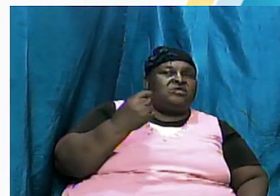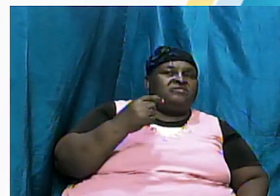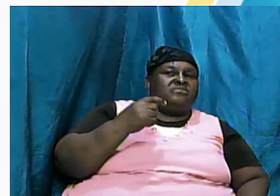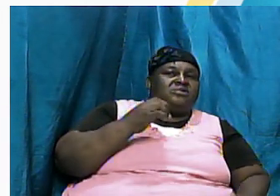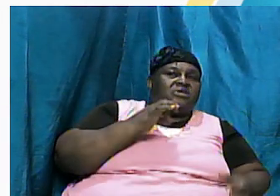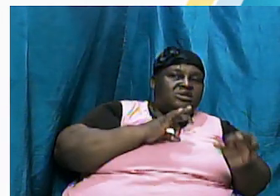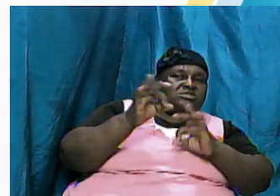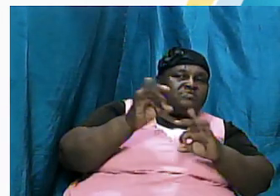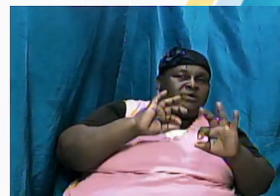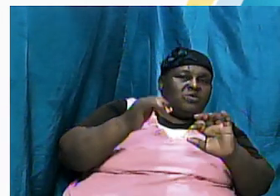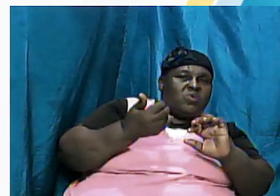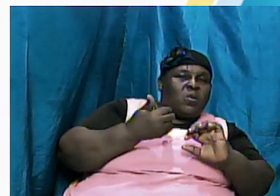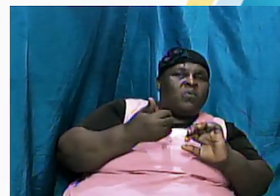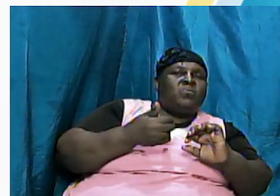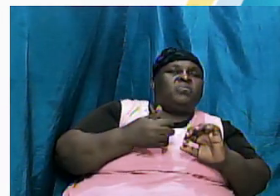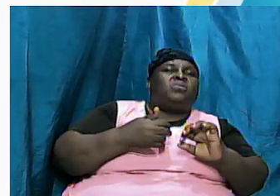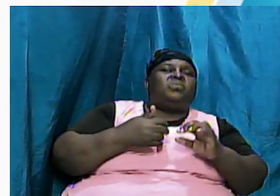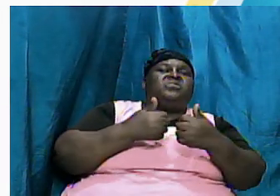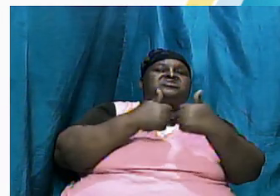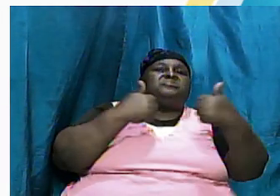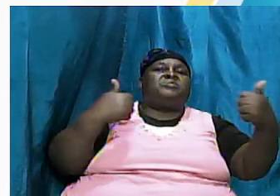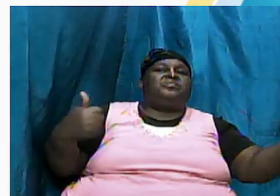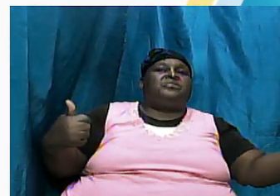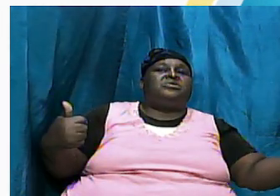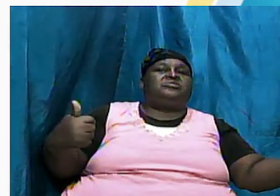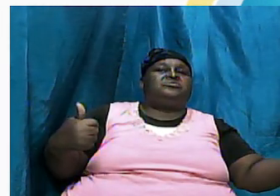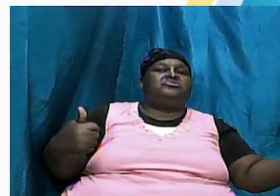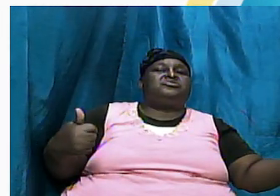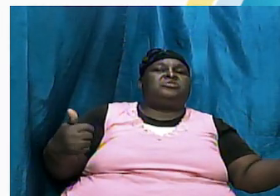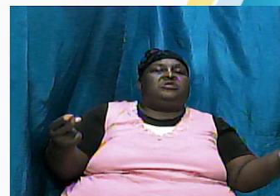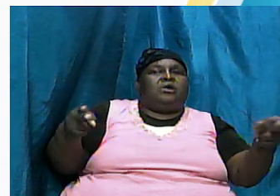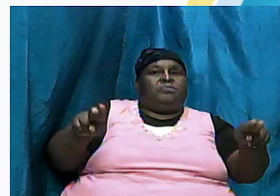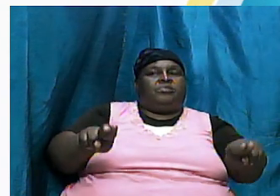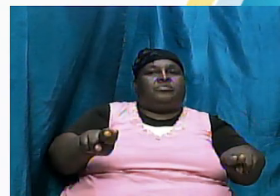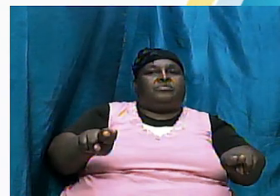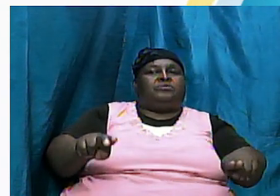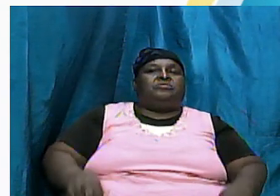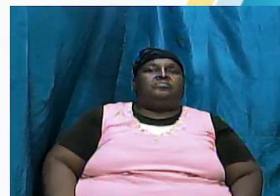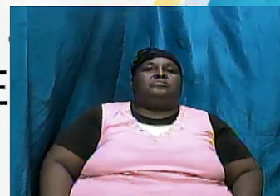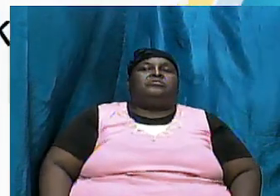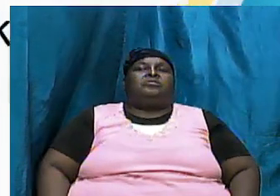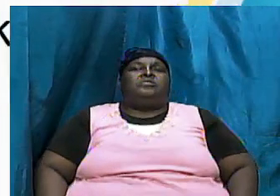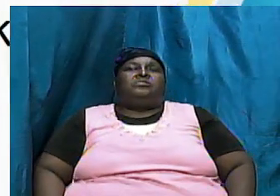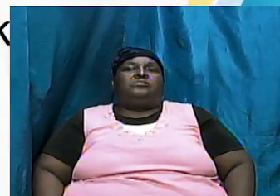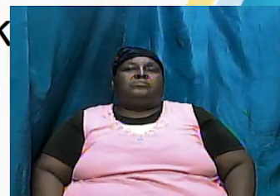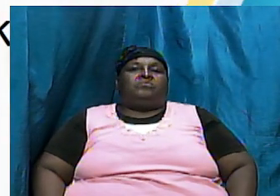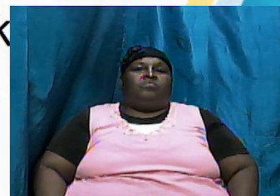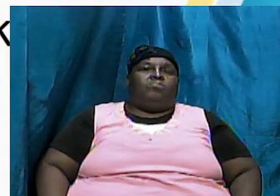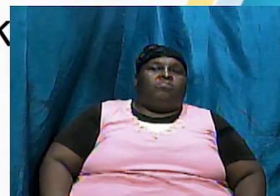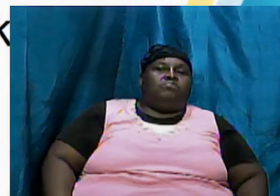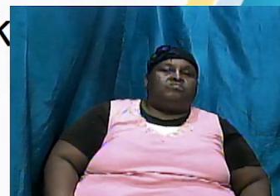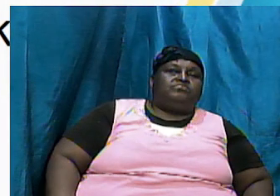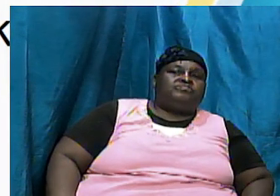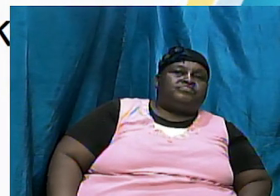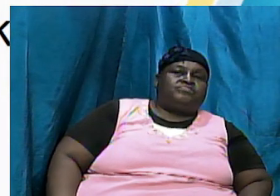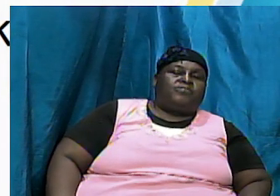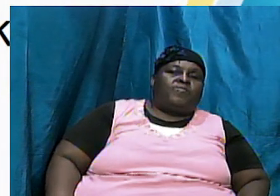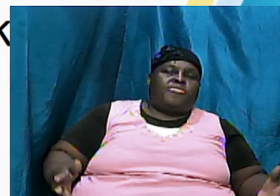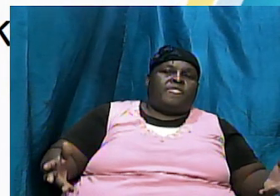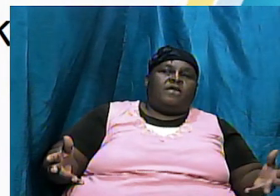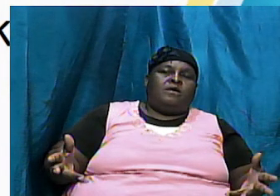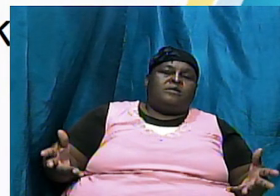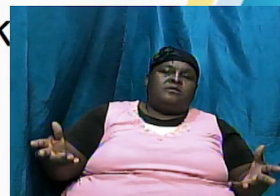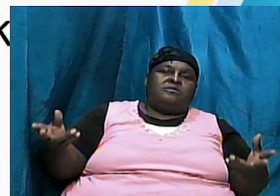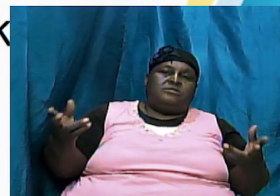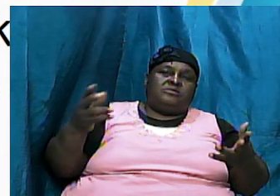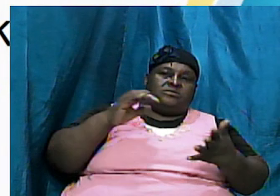origins of nations and they go far back and they have come up with what we have just looked at